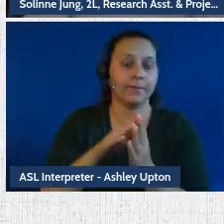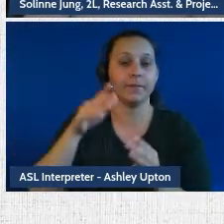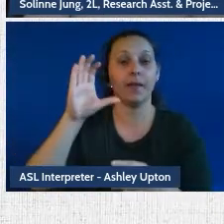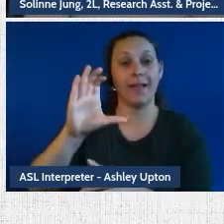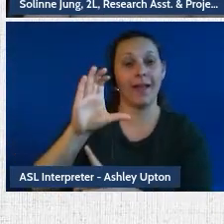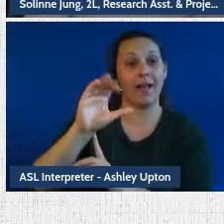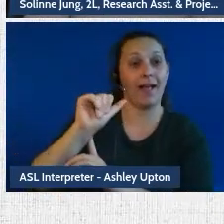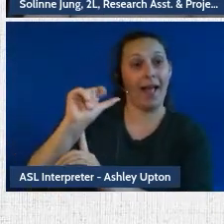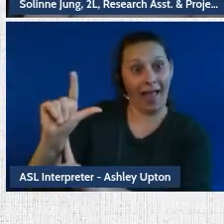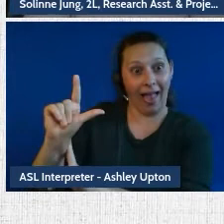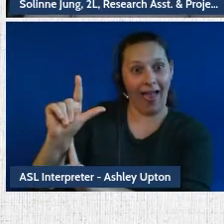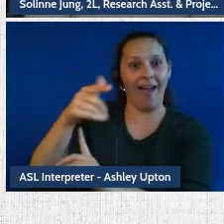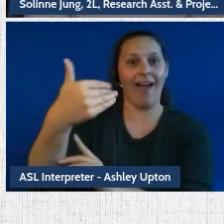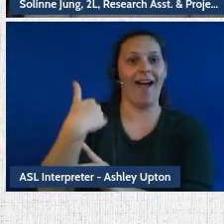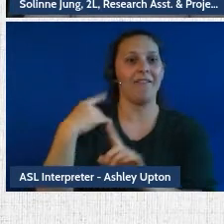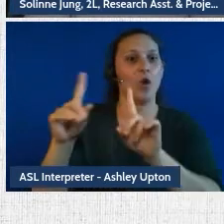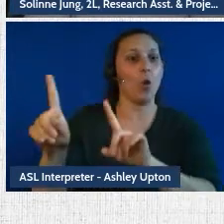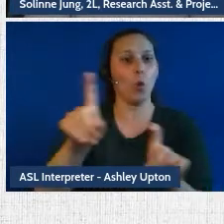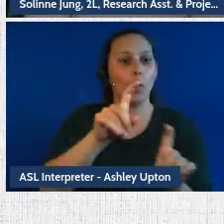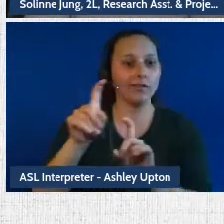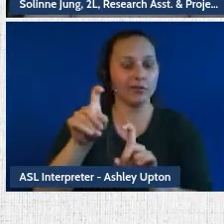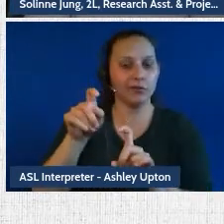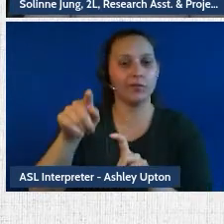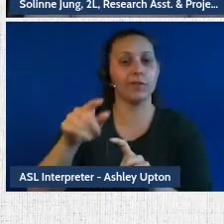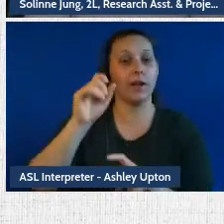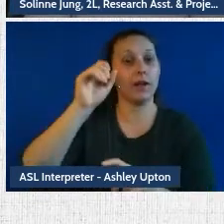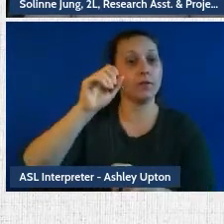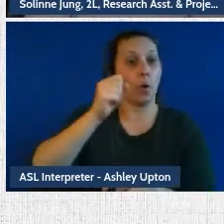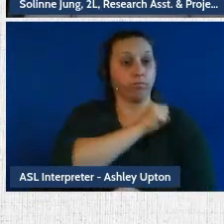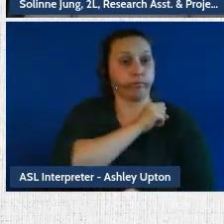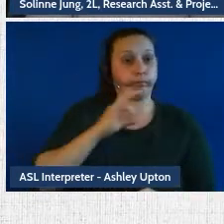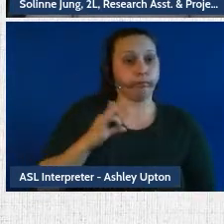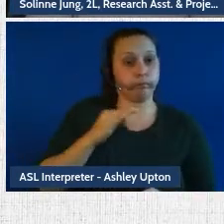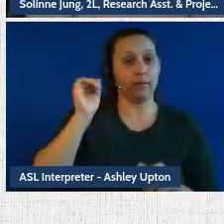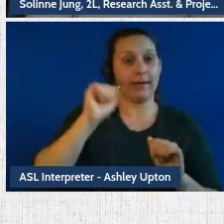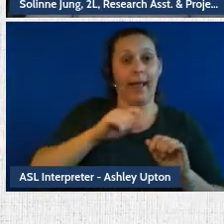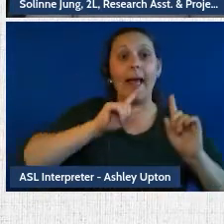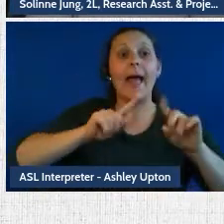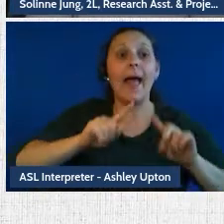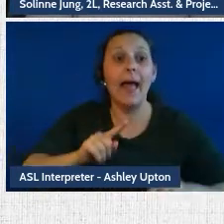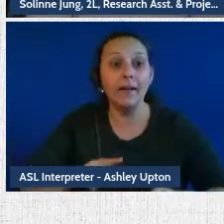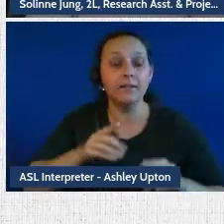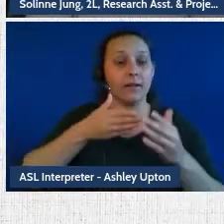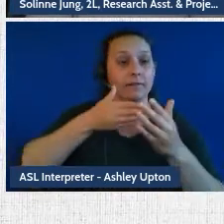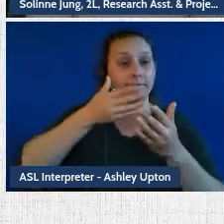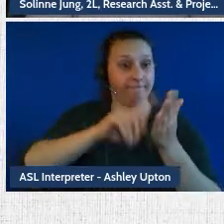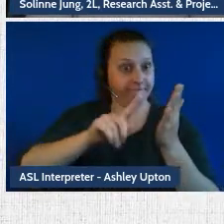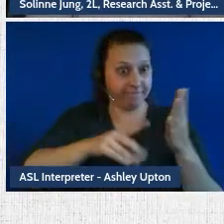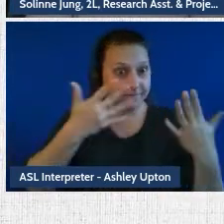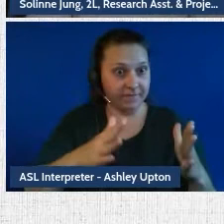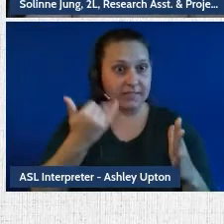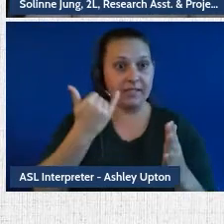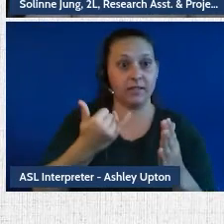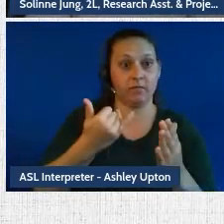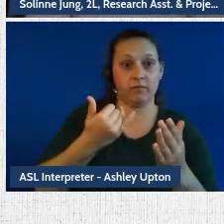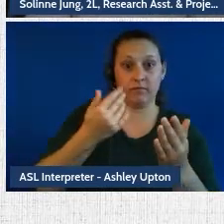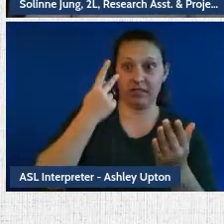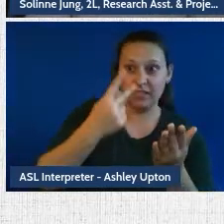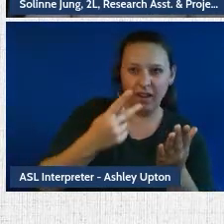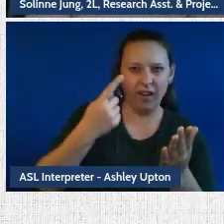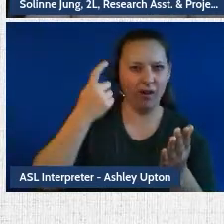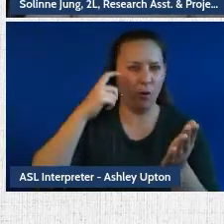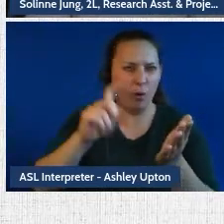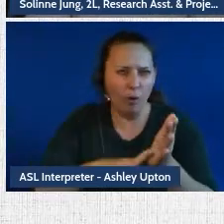has designed a questionnaire that an employee can answer post-investigation that will show whether their investigation had potential flaws.